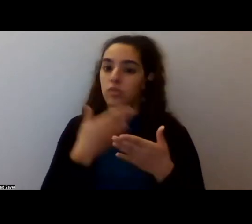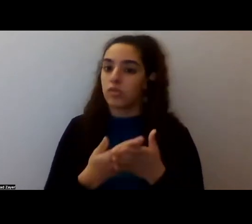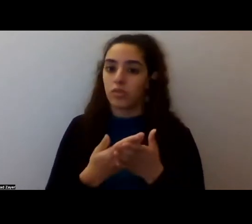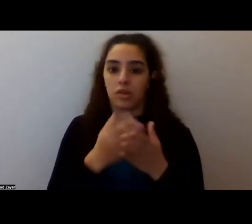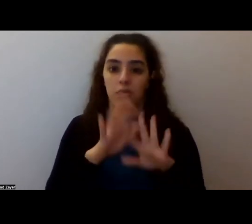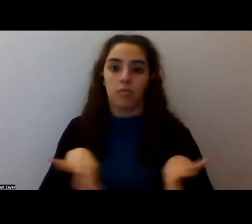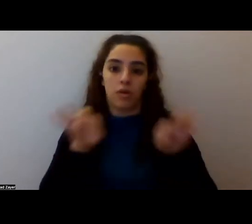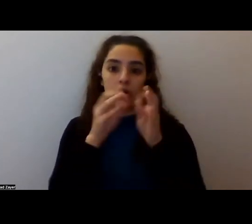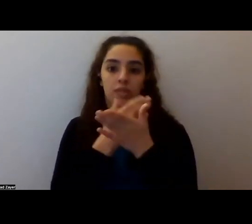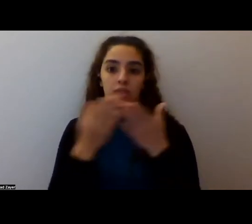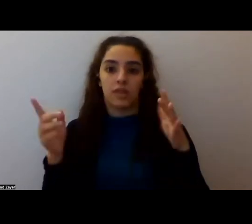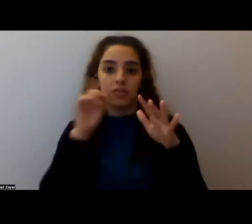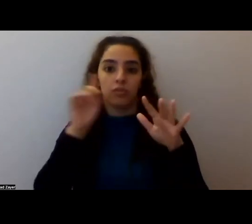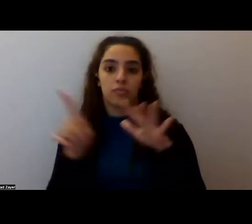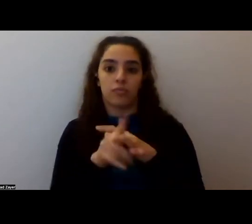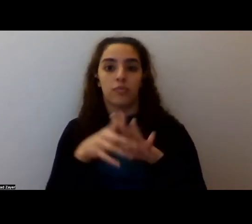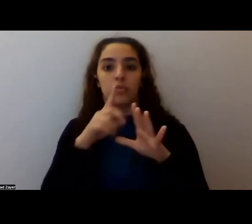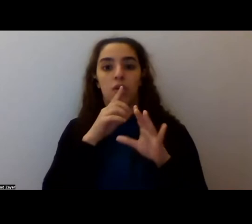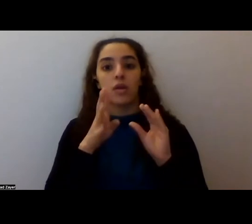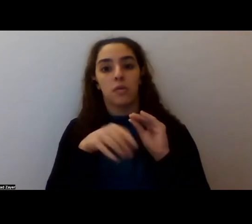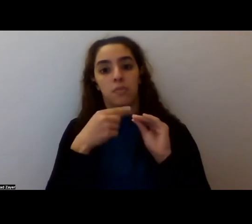the introduction of psychedelic assisted therapy.